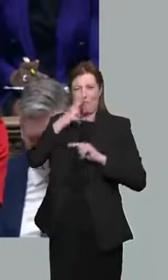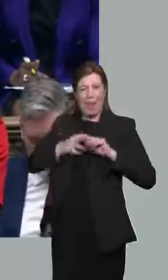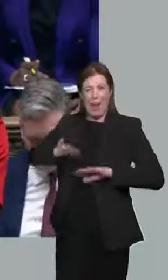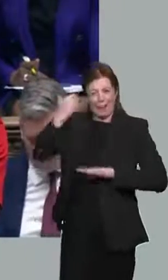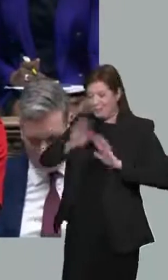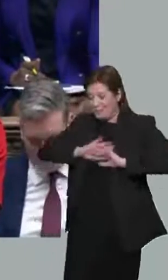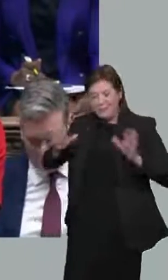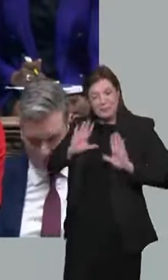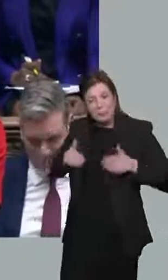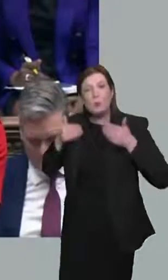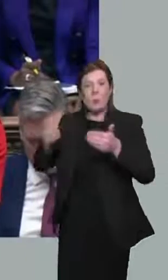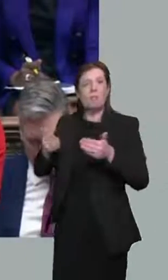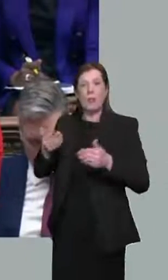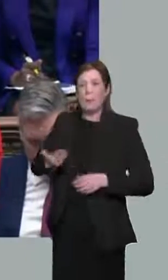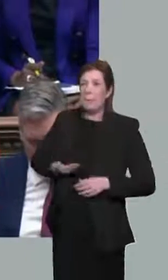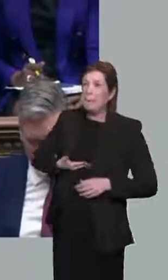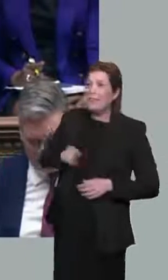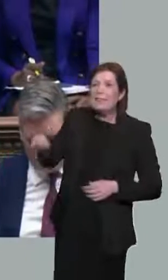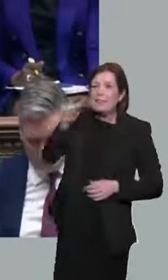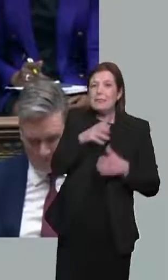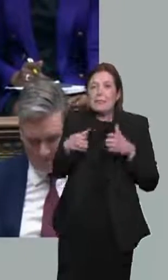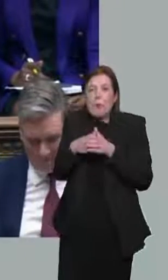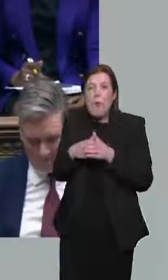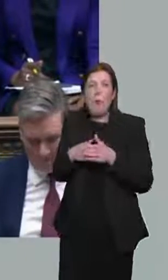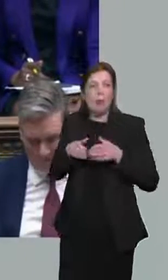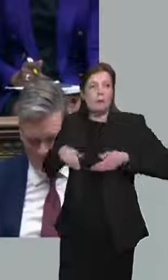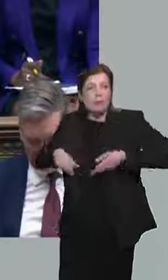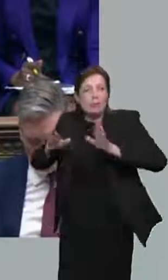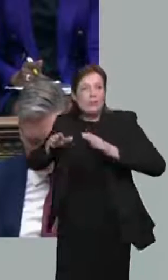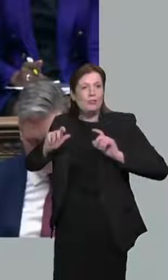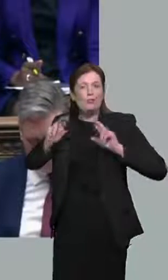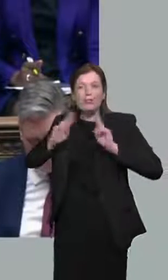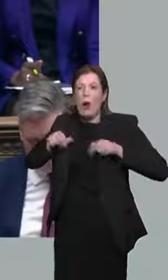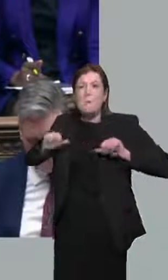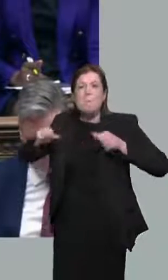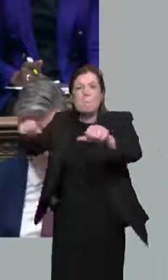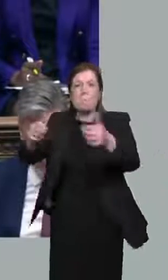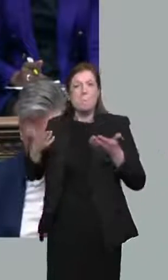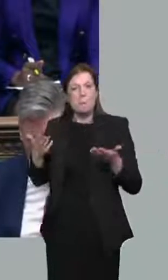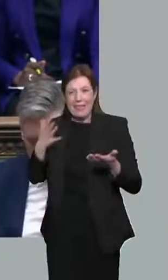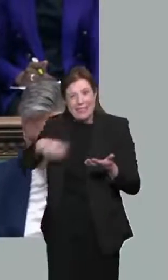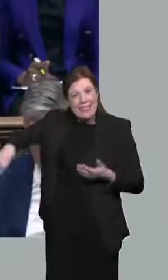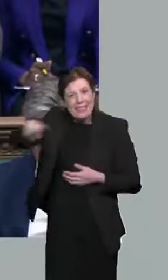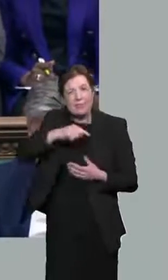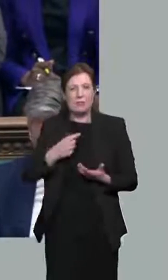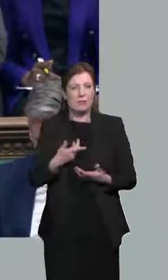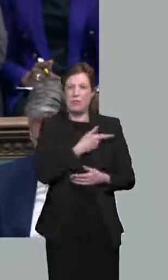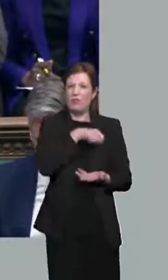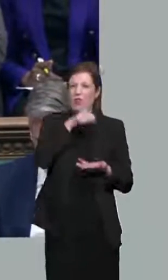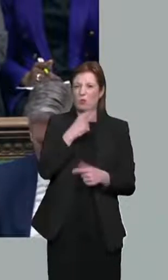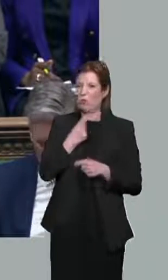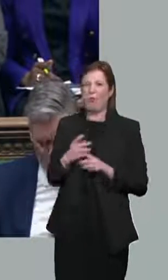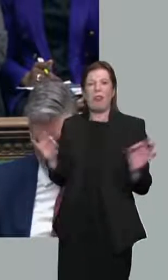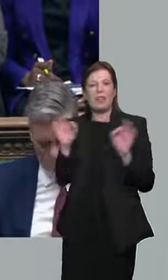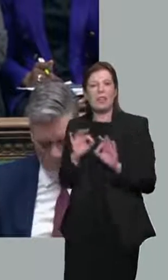businesses and high street businesses are crying out for, and the Chancellor mentioned it not at all in his statement today. A